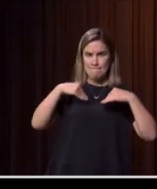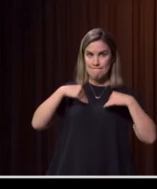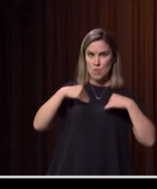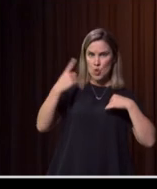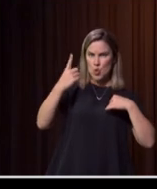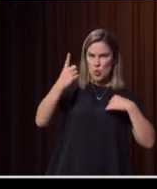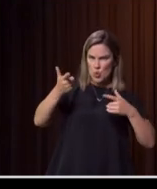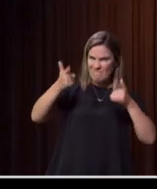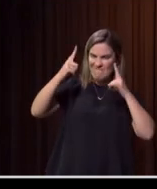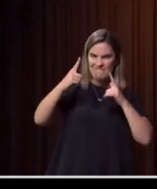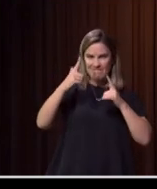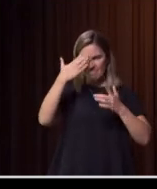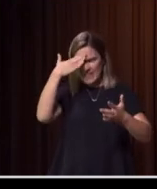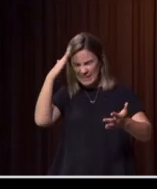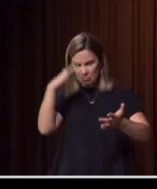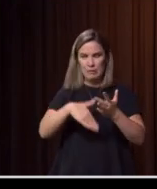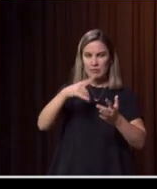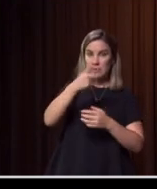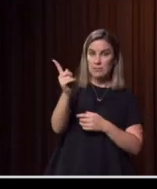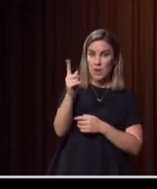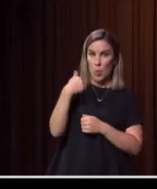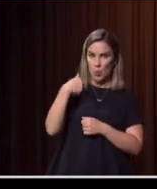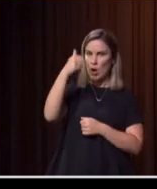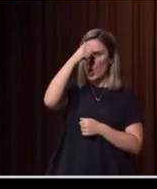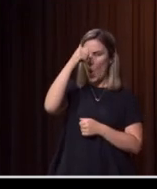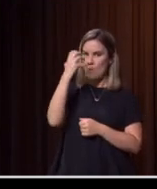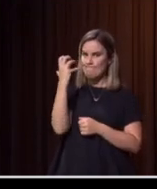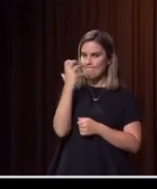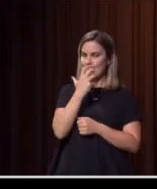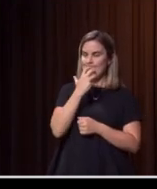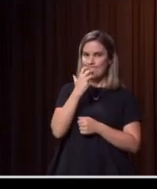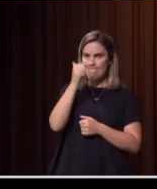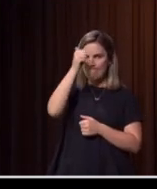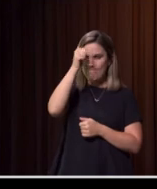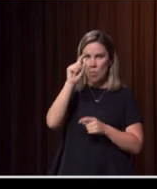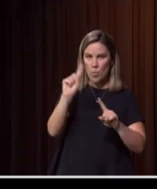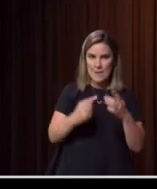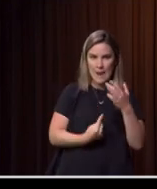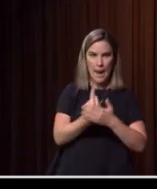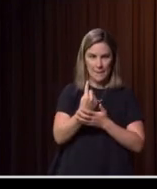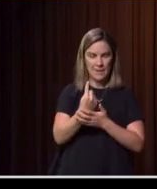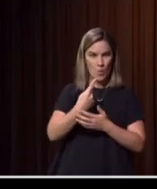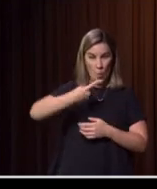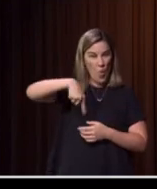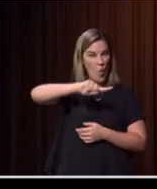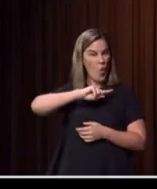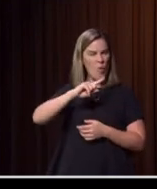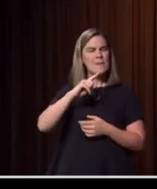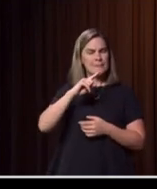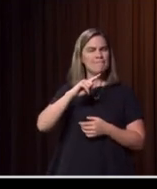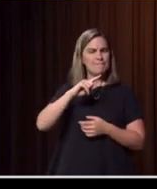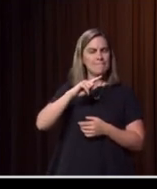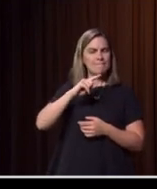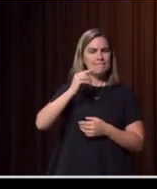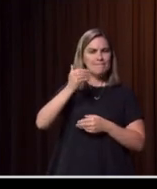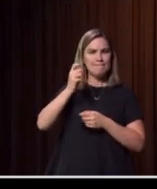whether it was fires, whether it was COVID, people understood the significance, they understood the gravity of what was unfolding. And to do their part,